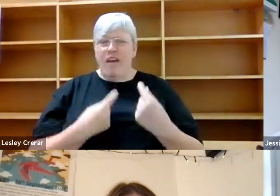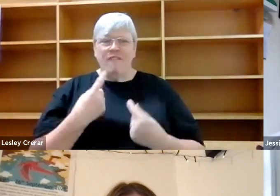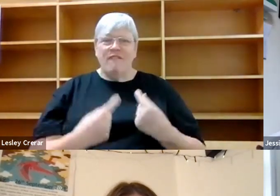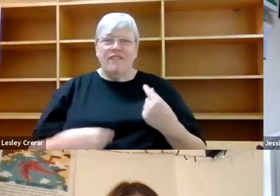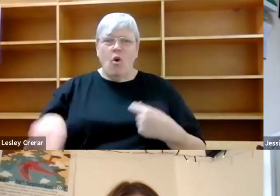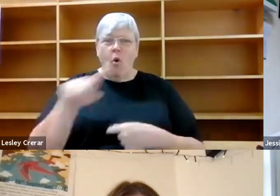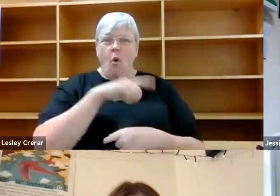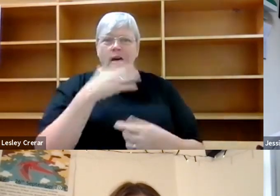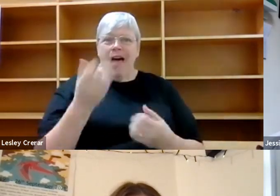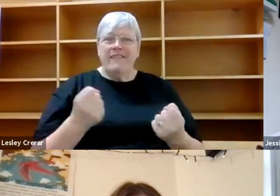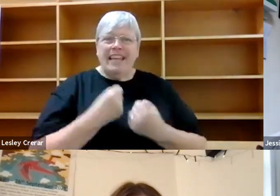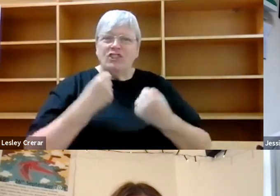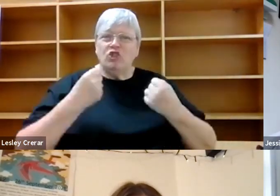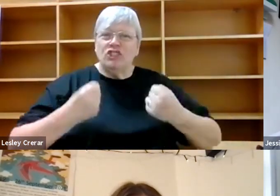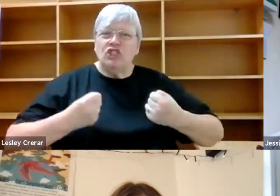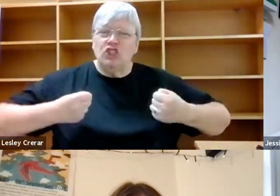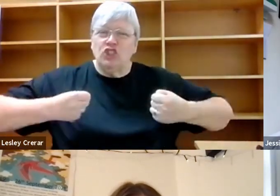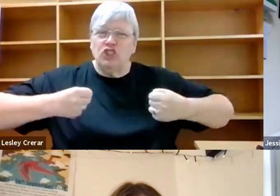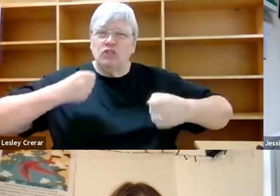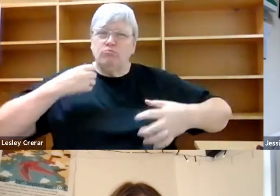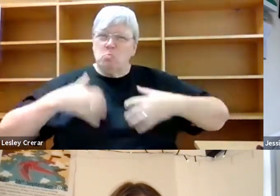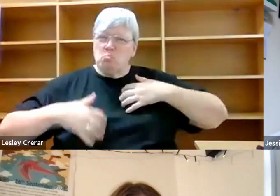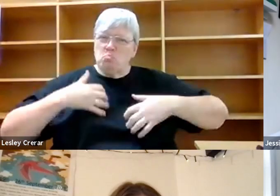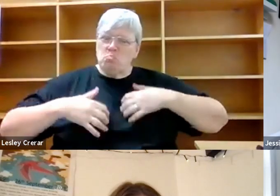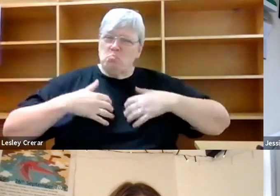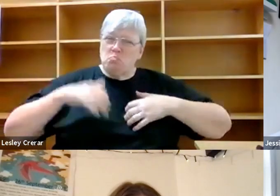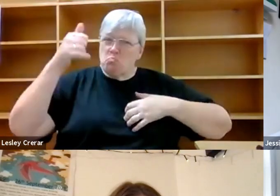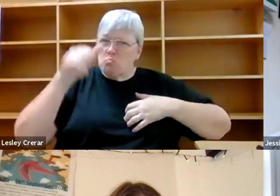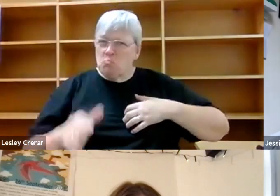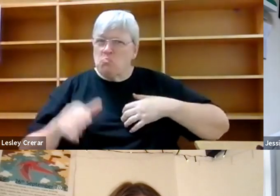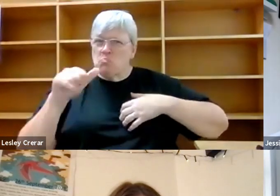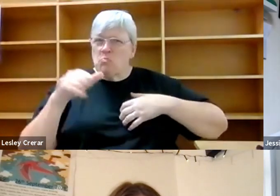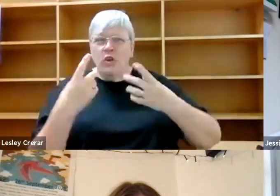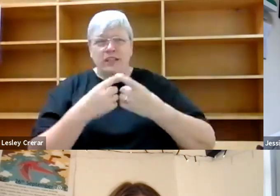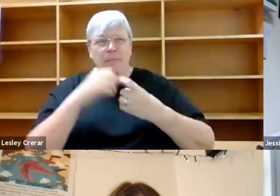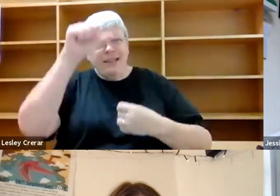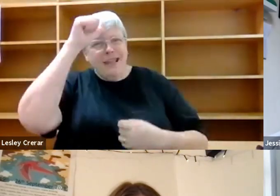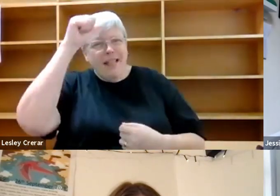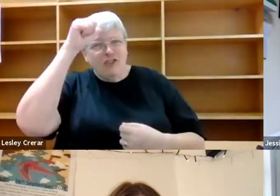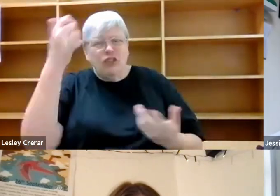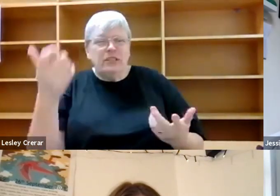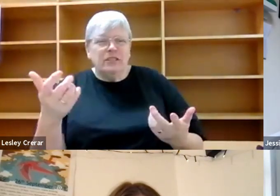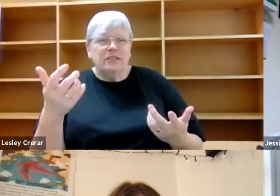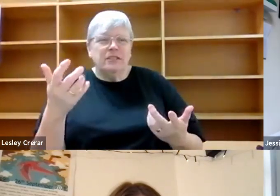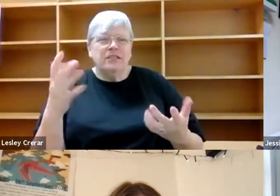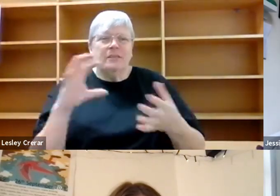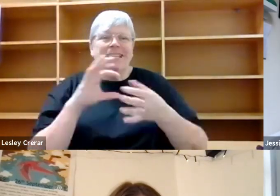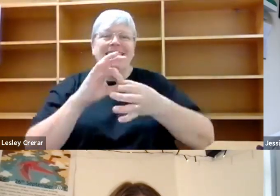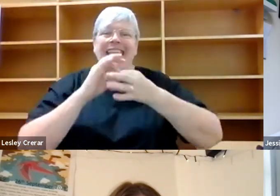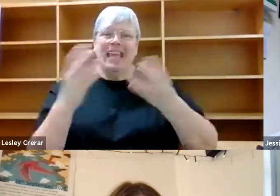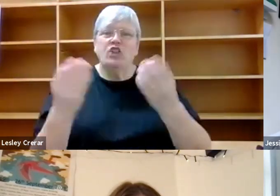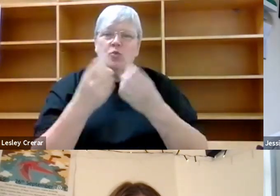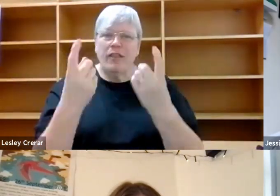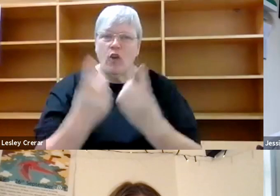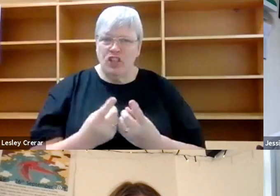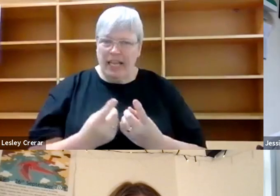or power or presence or selfhood or some aspect of intelligence. And that by engaging with them, we kind of network